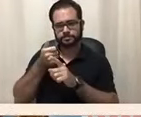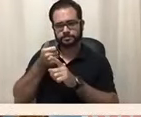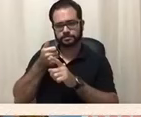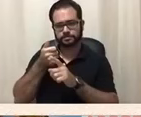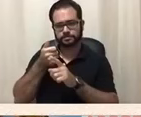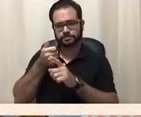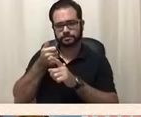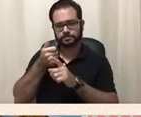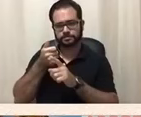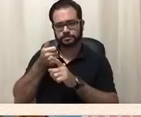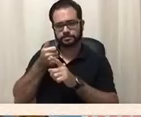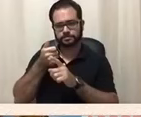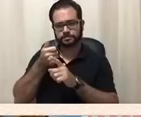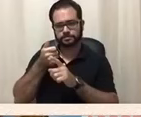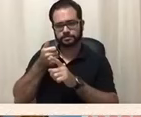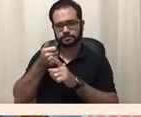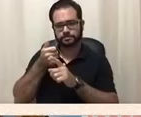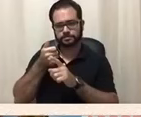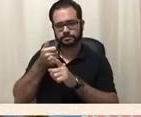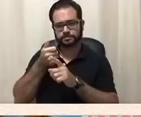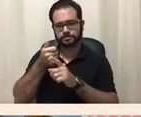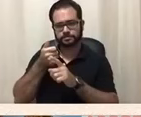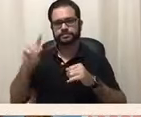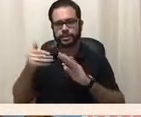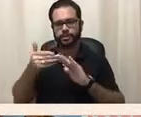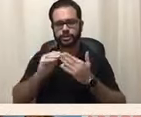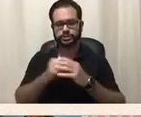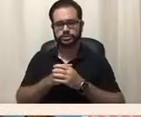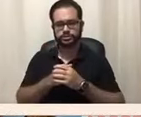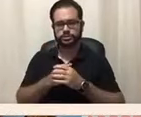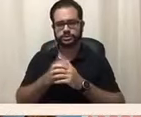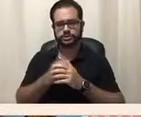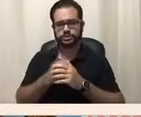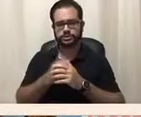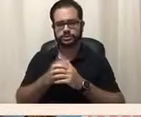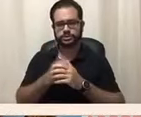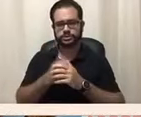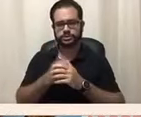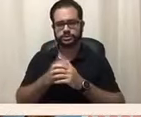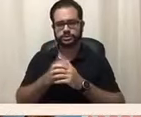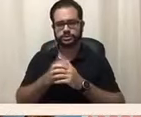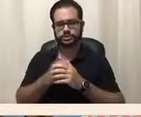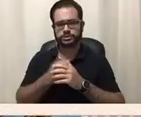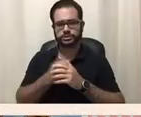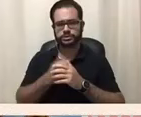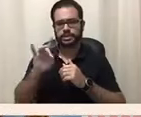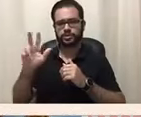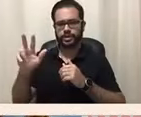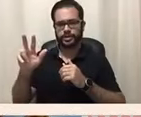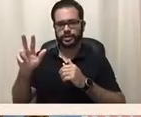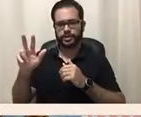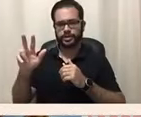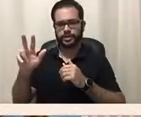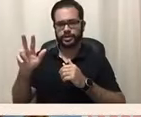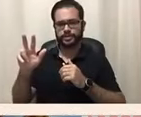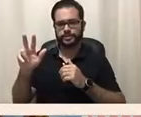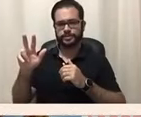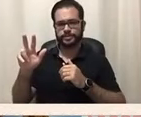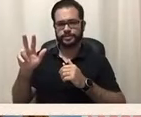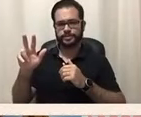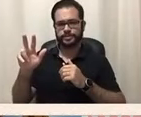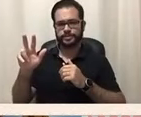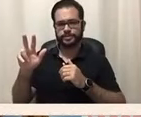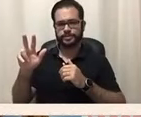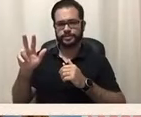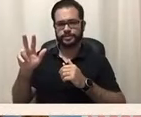1983, Americans with Disabilities for Accessible Public Transportation, now